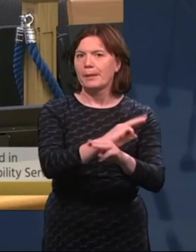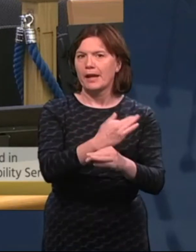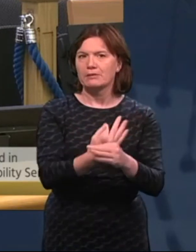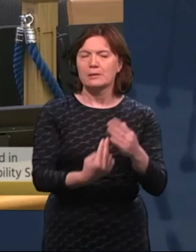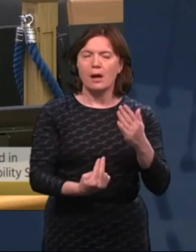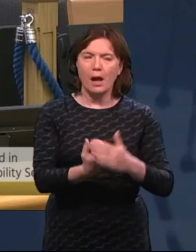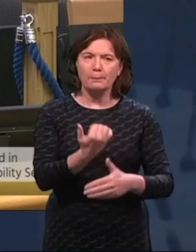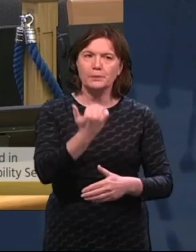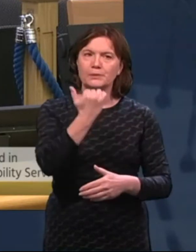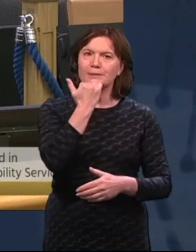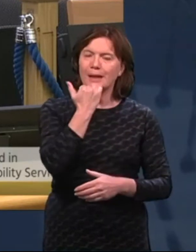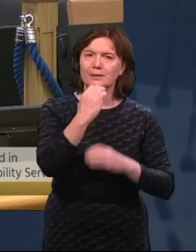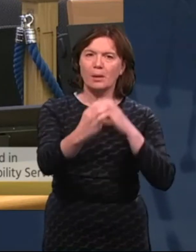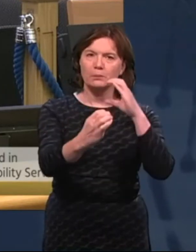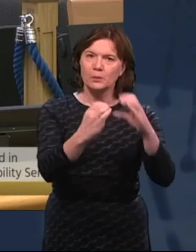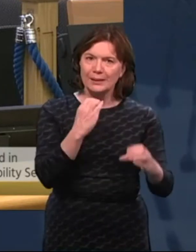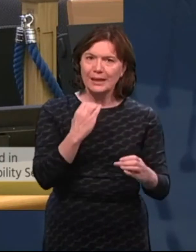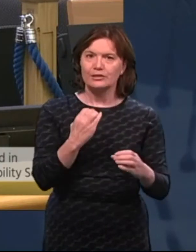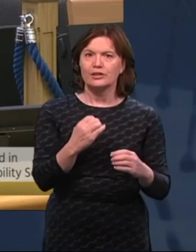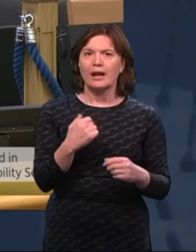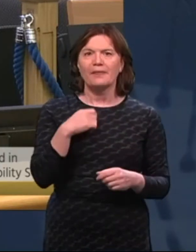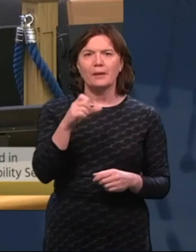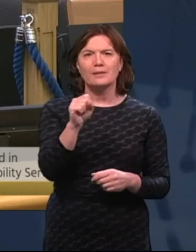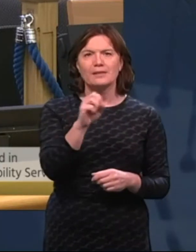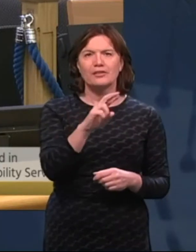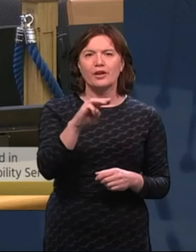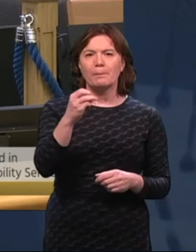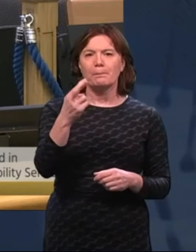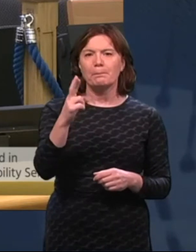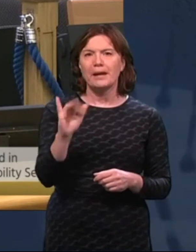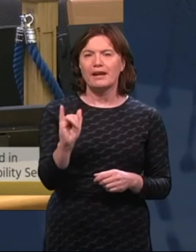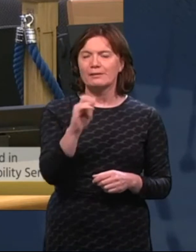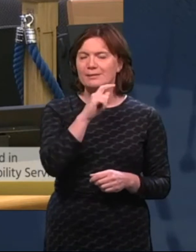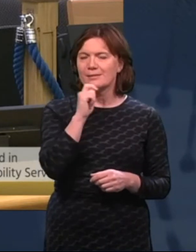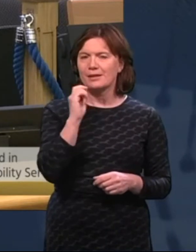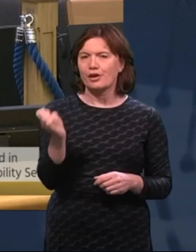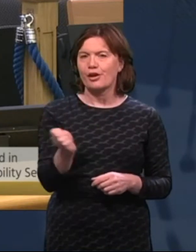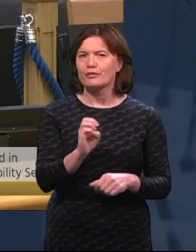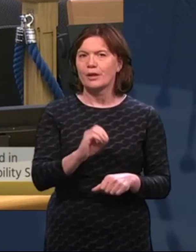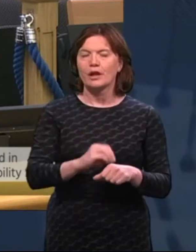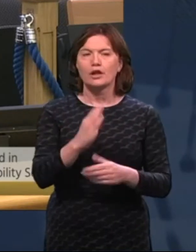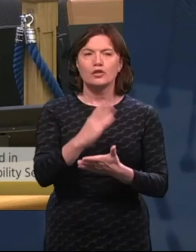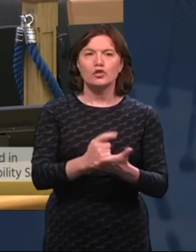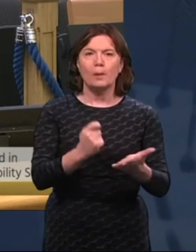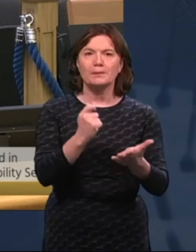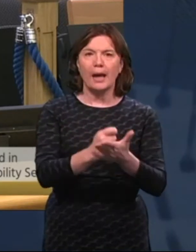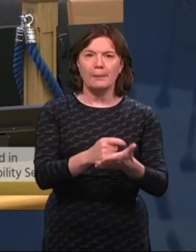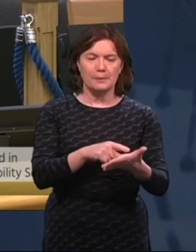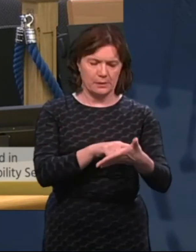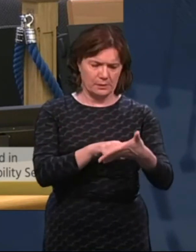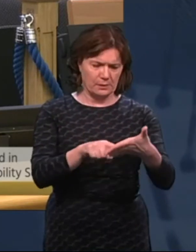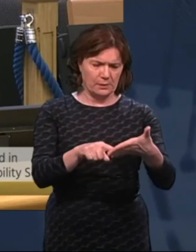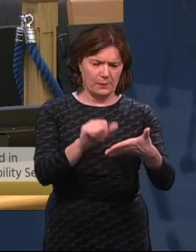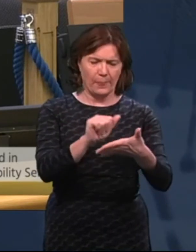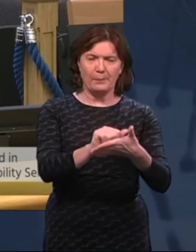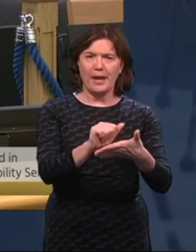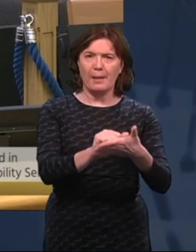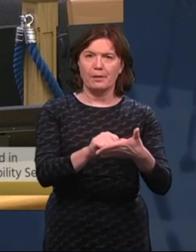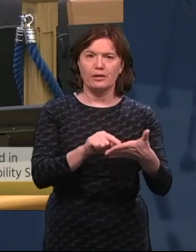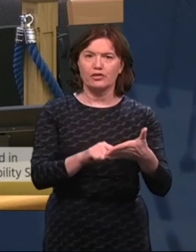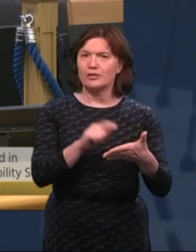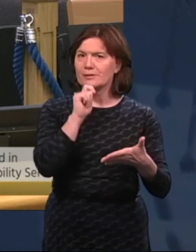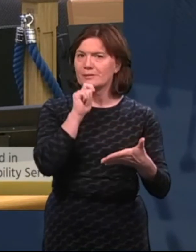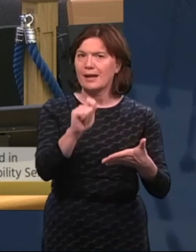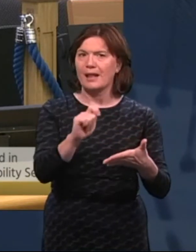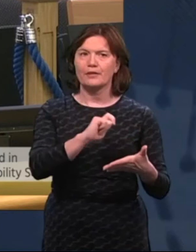communication and I think it was Senator Mary said it earlier on that sometimes the line in the paper does not tell the true reflection of where